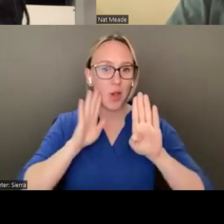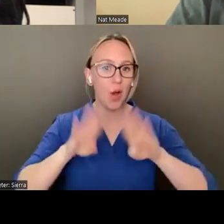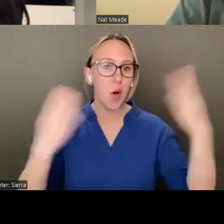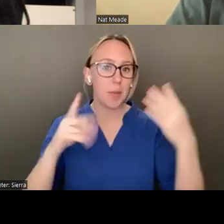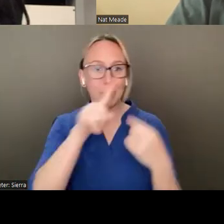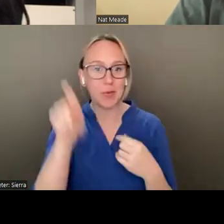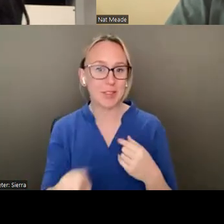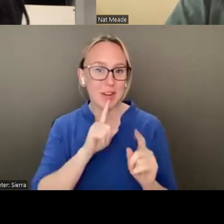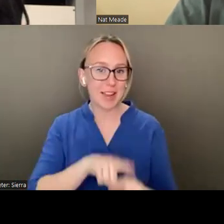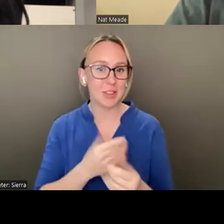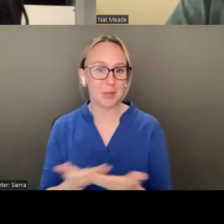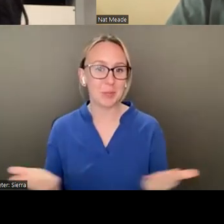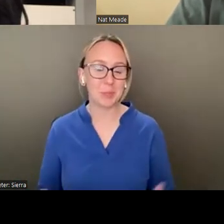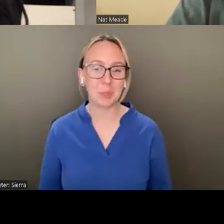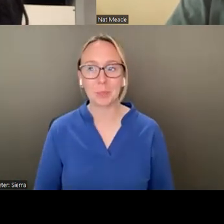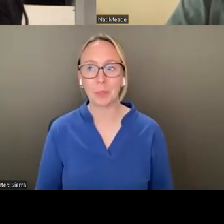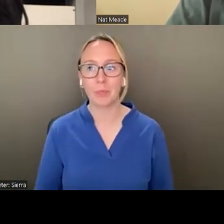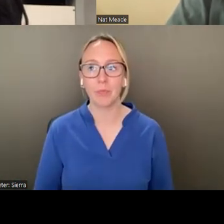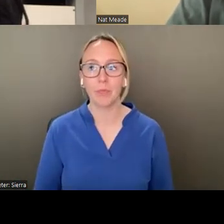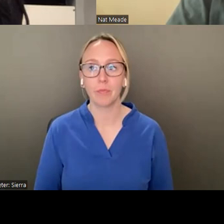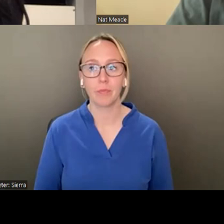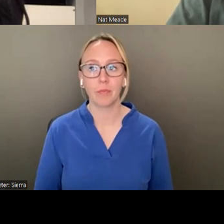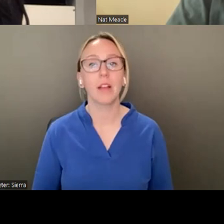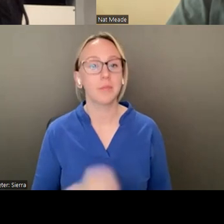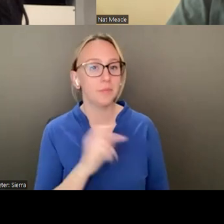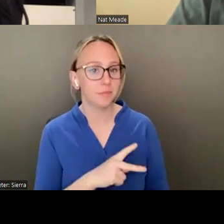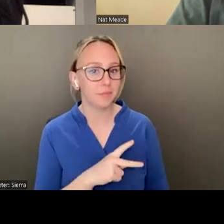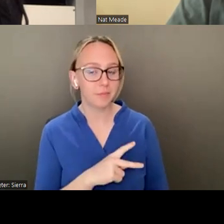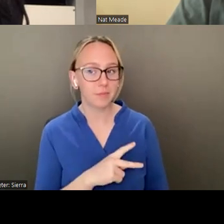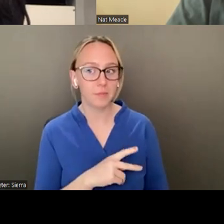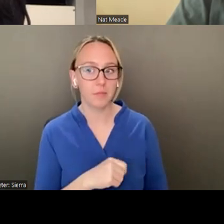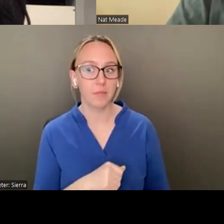question and answers. Okay. I will say